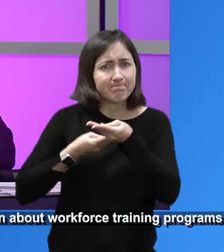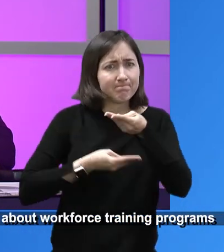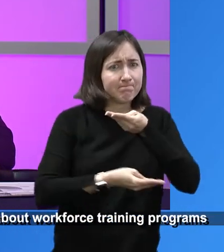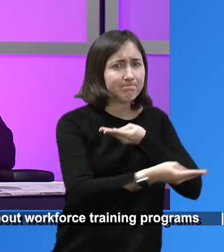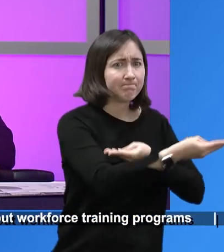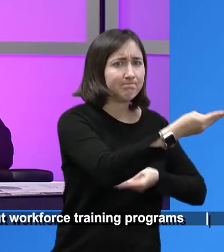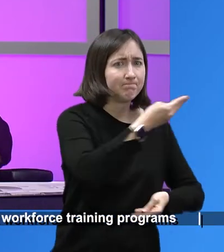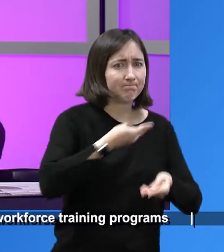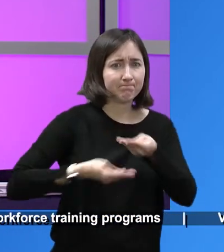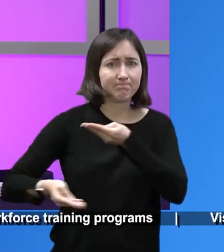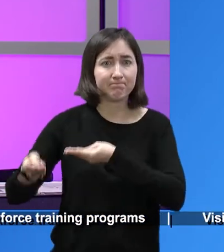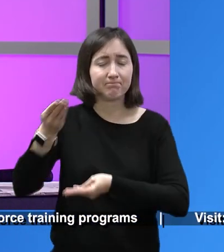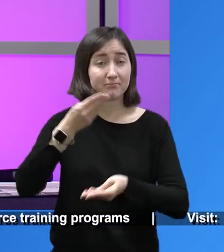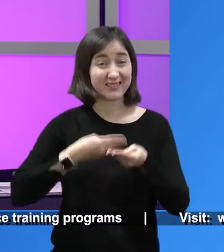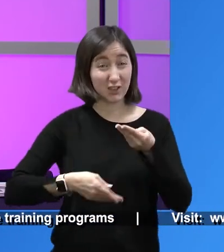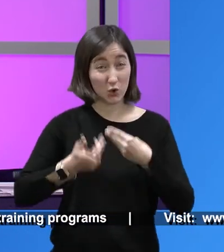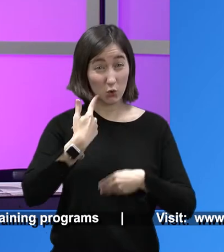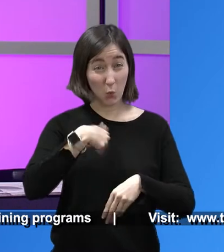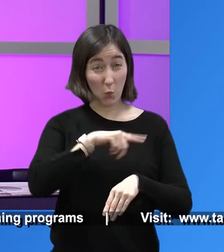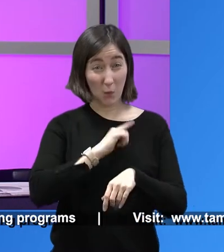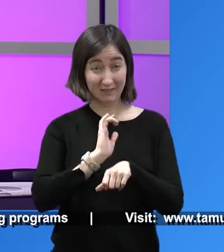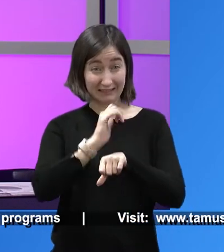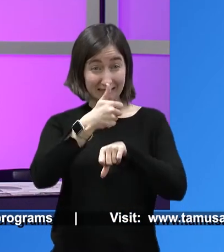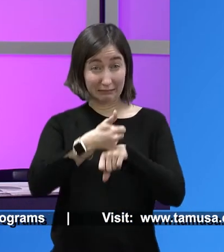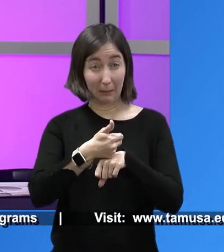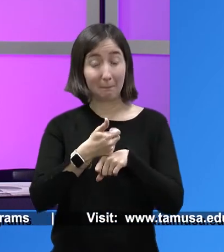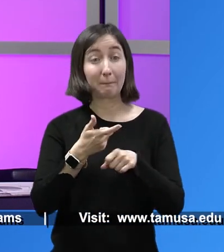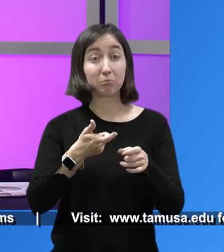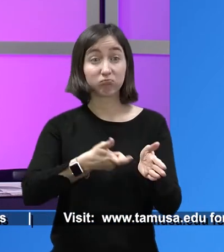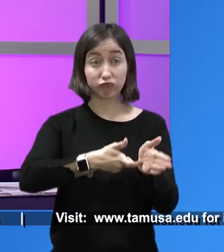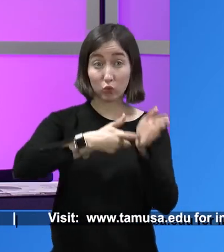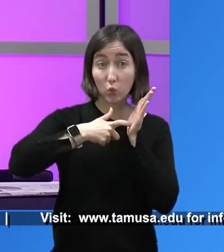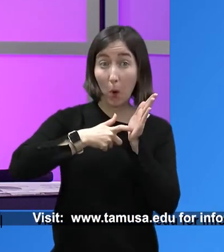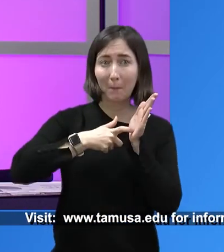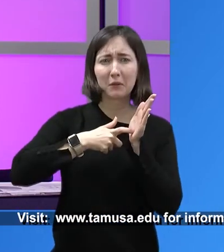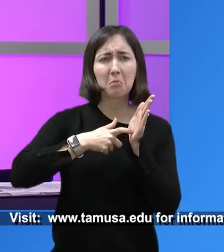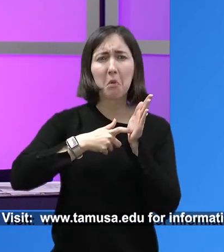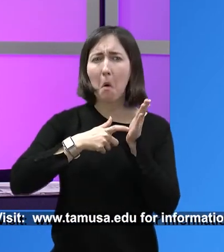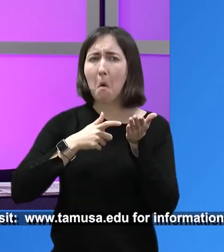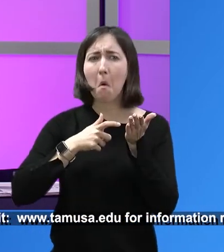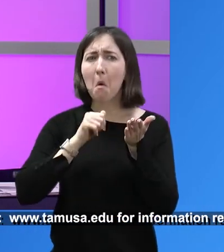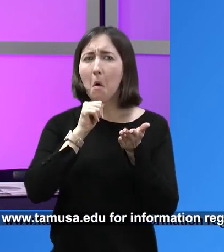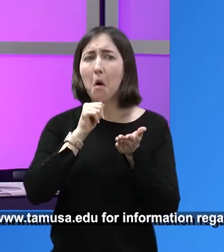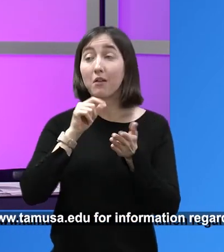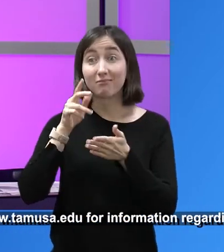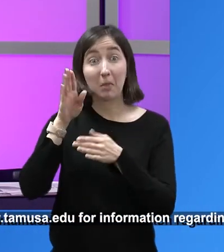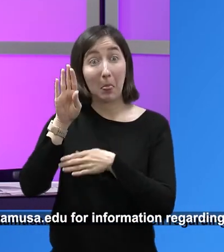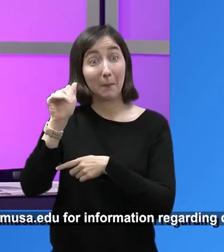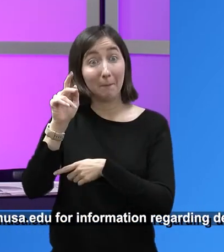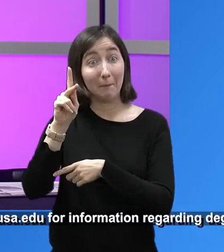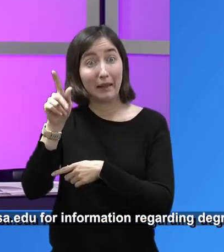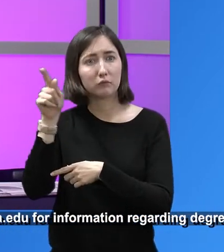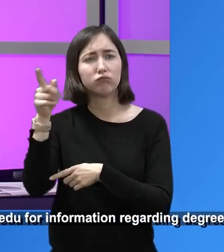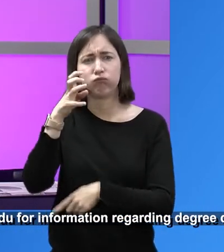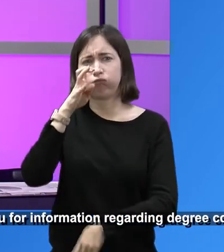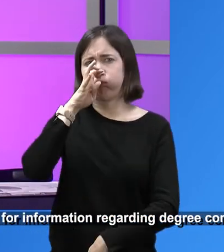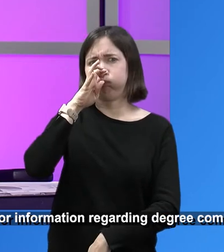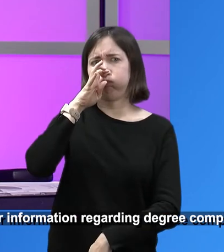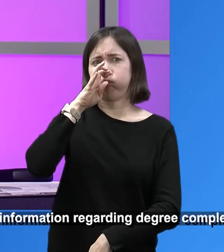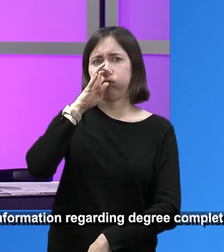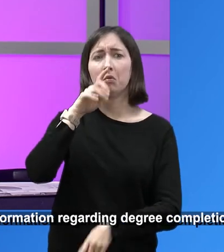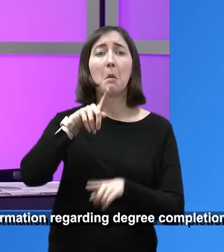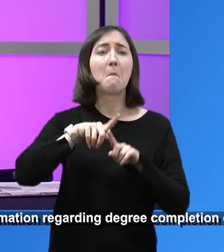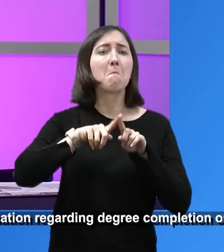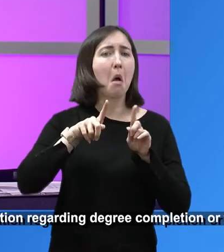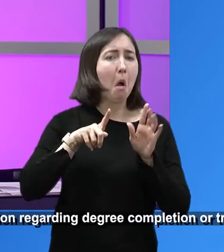And so we've put this box that we've created in such a way that it's less stringent than a bank, but stringent